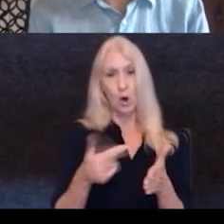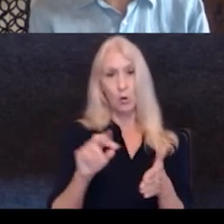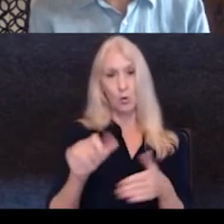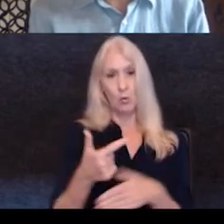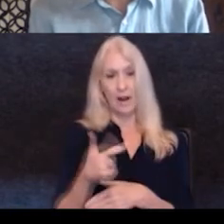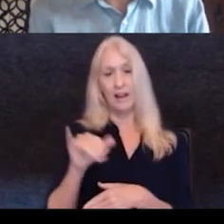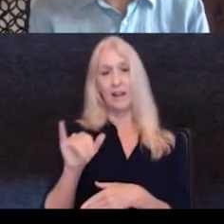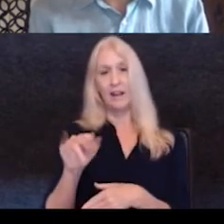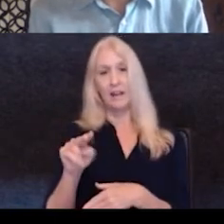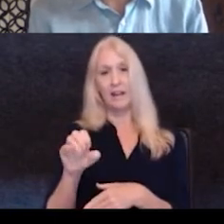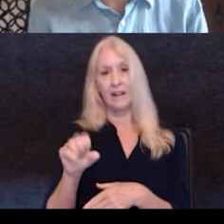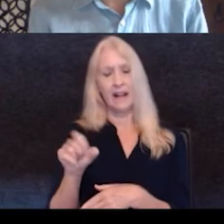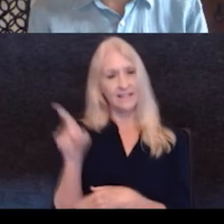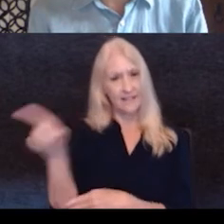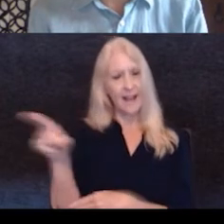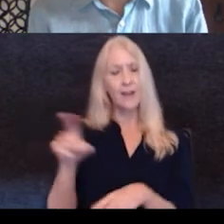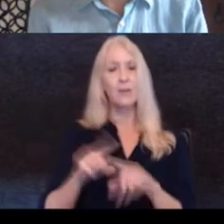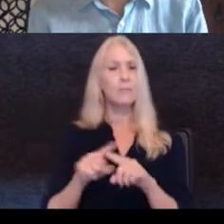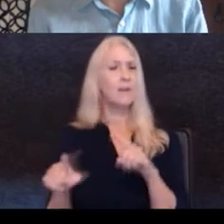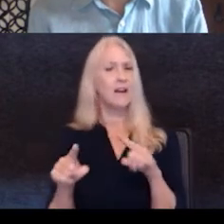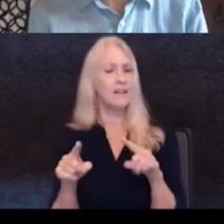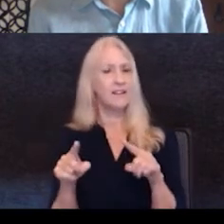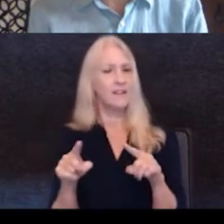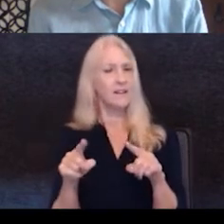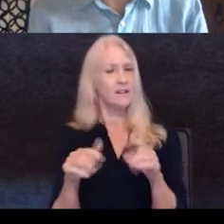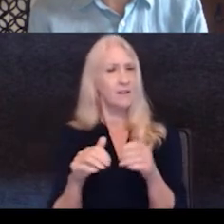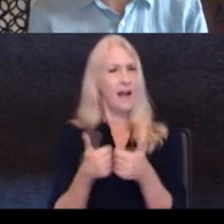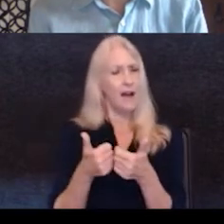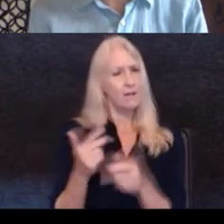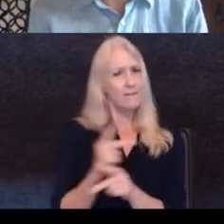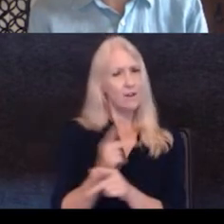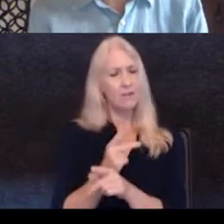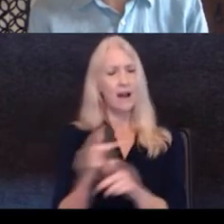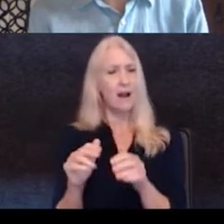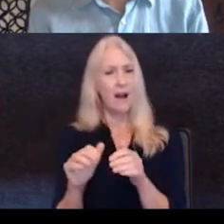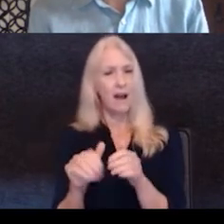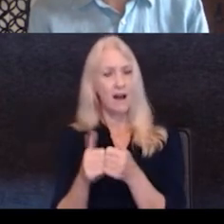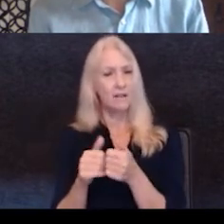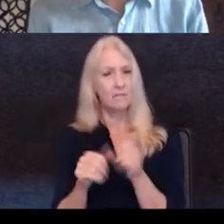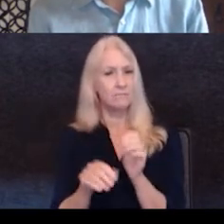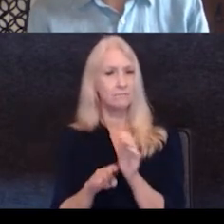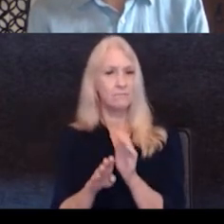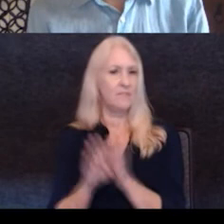you, what's that conversation about just in terms of, wow, this is developing into a brand.